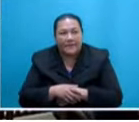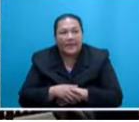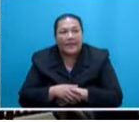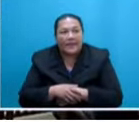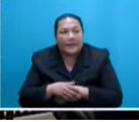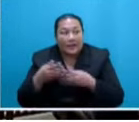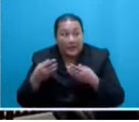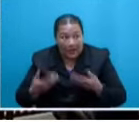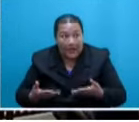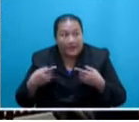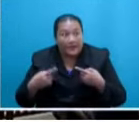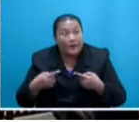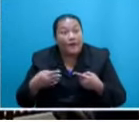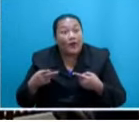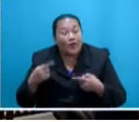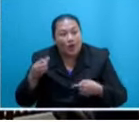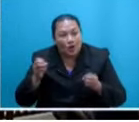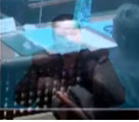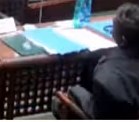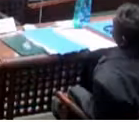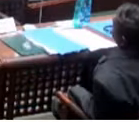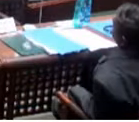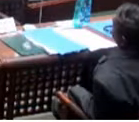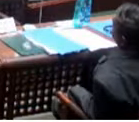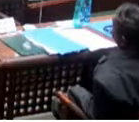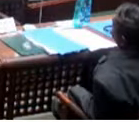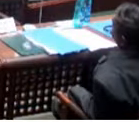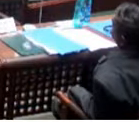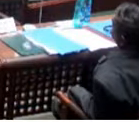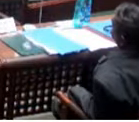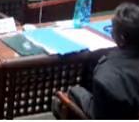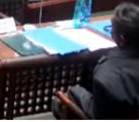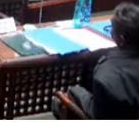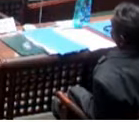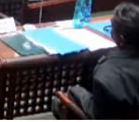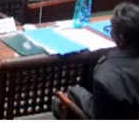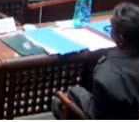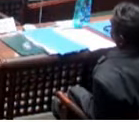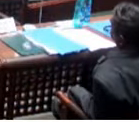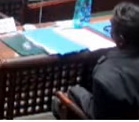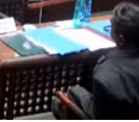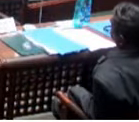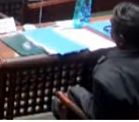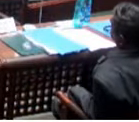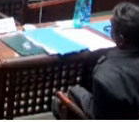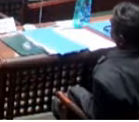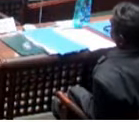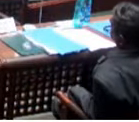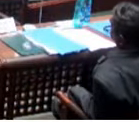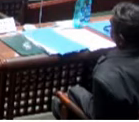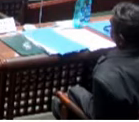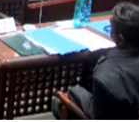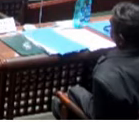I now give the floor to the Minister for Defense, National Security and Foreign Affairs,